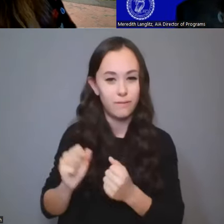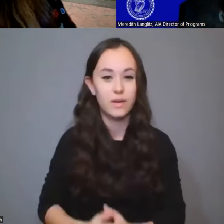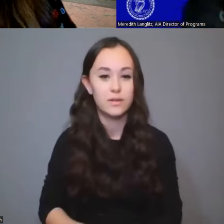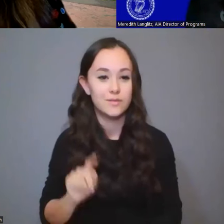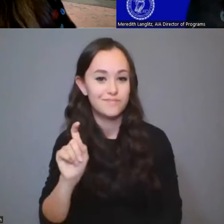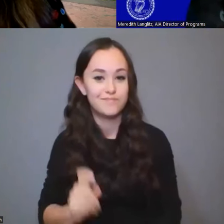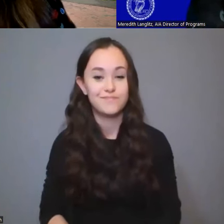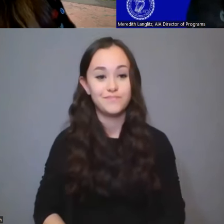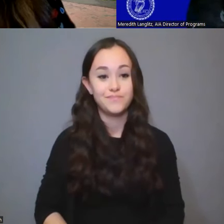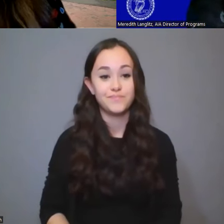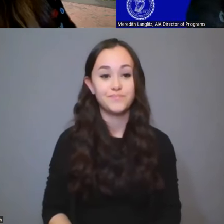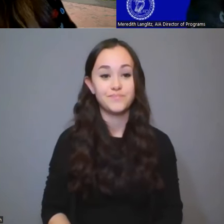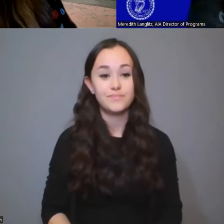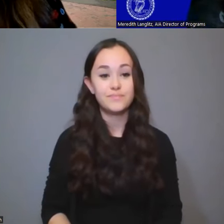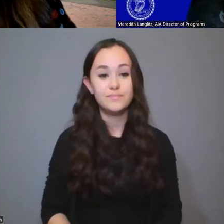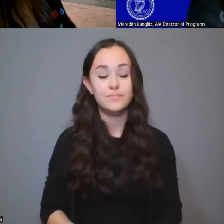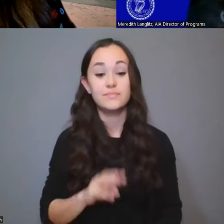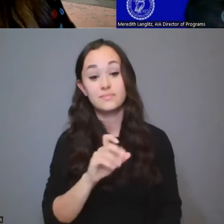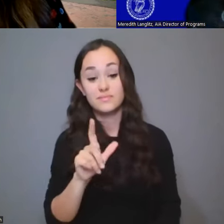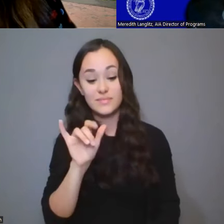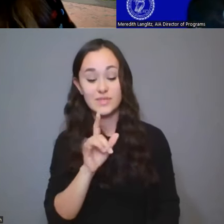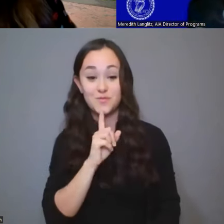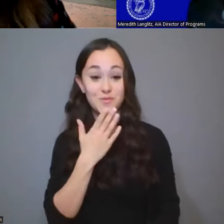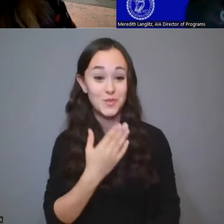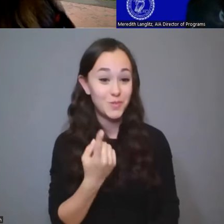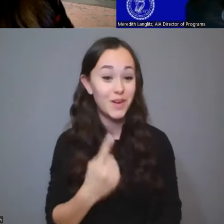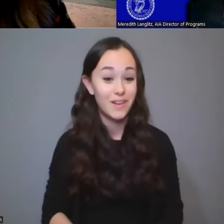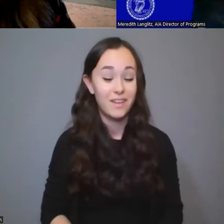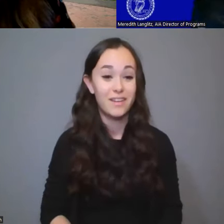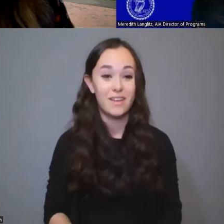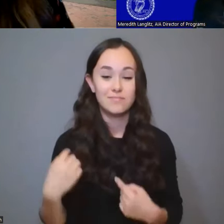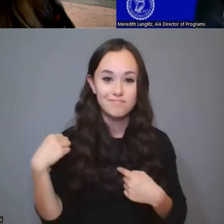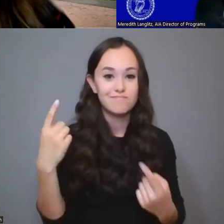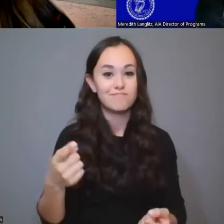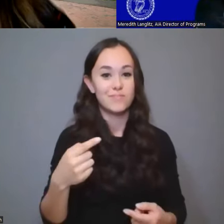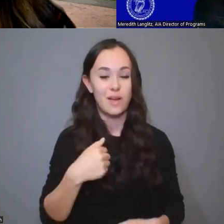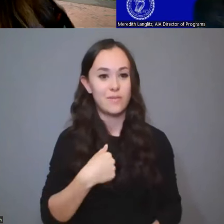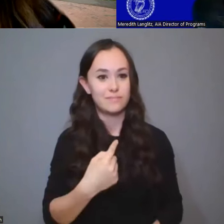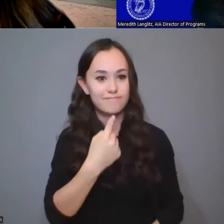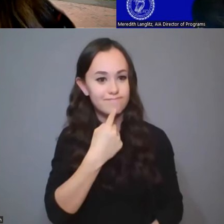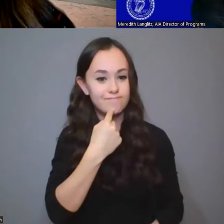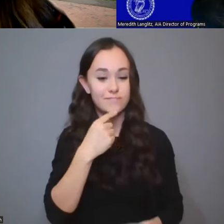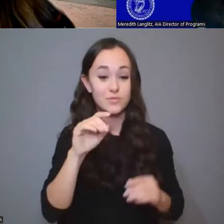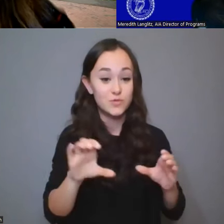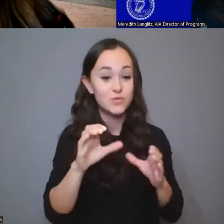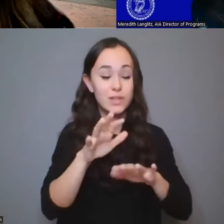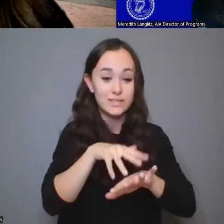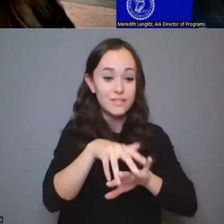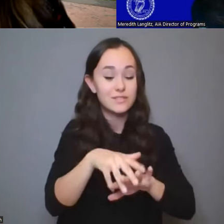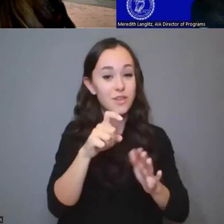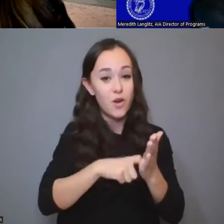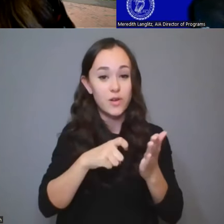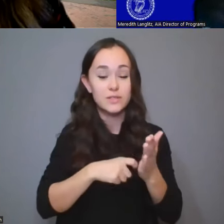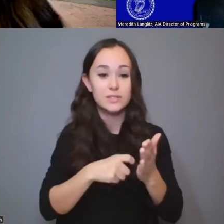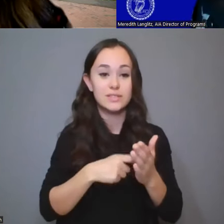Well, this is a really good one, because I've been making the argument for a long time that doing Indigenous archaeologies, it results in a